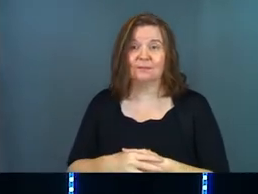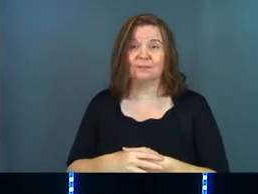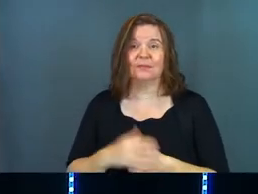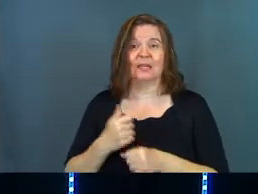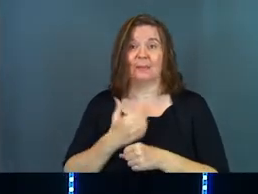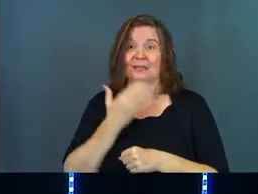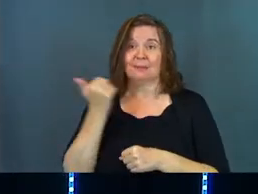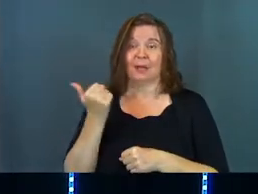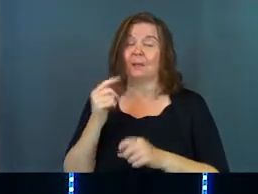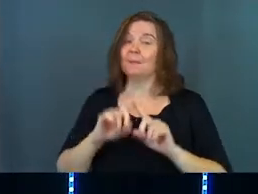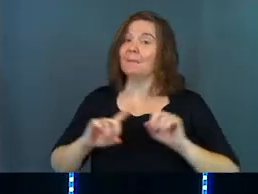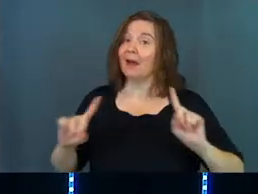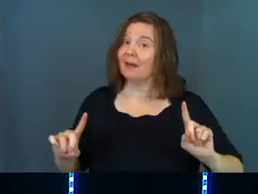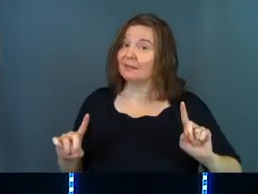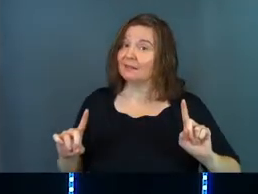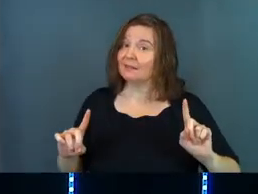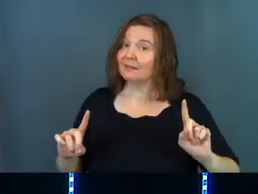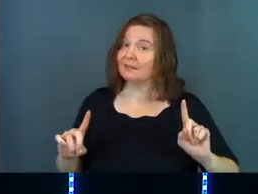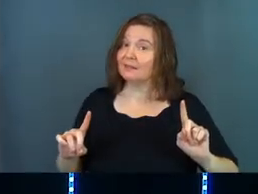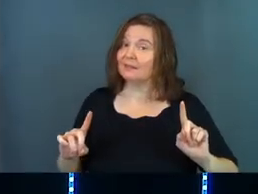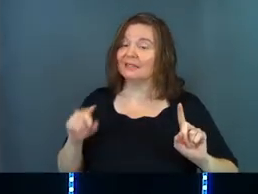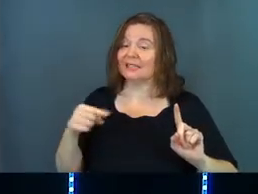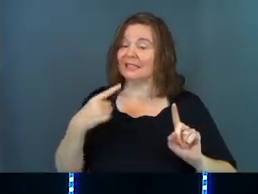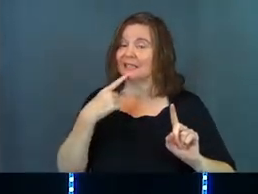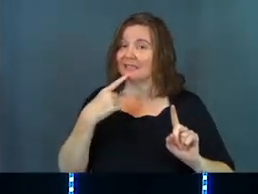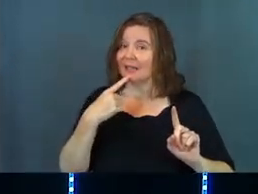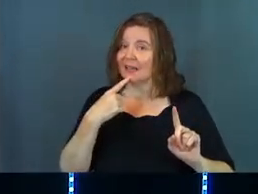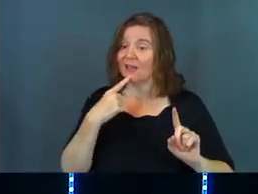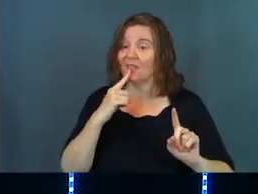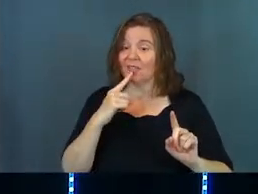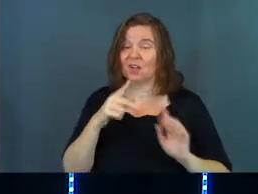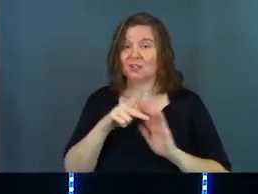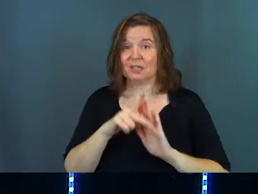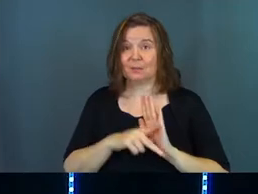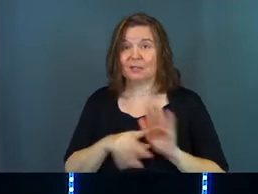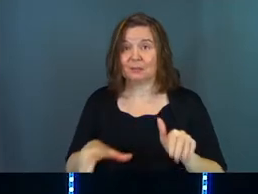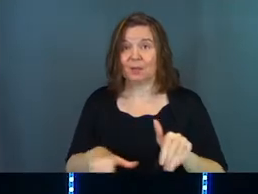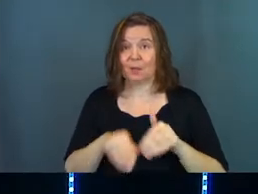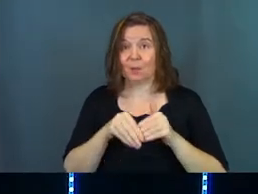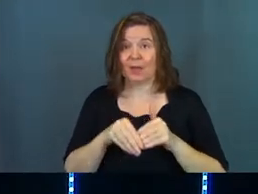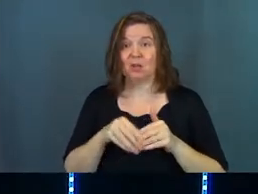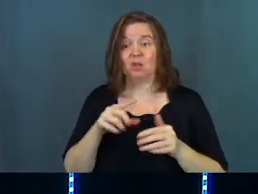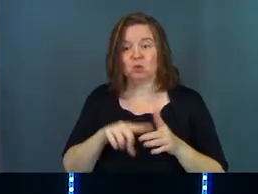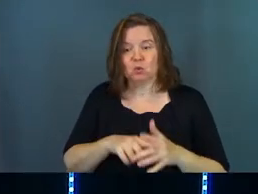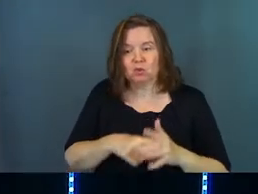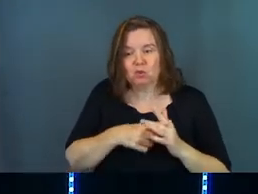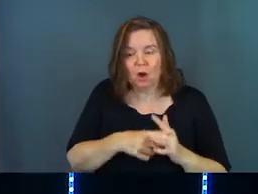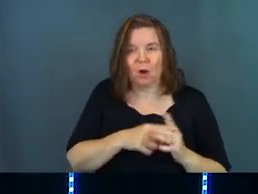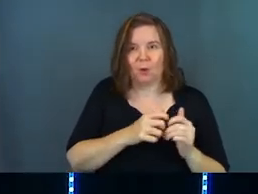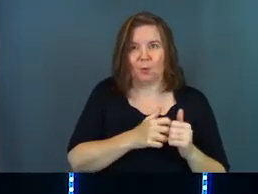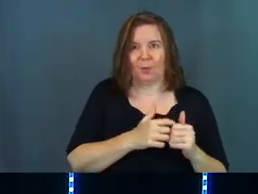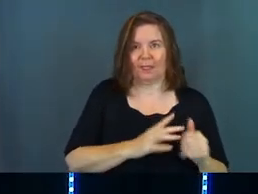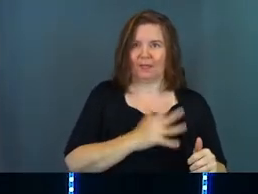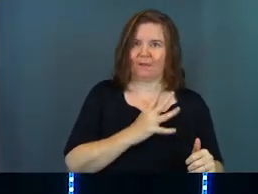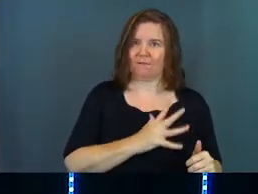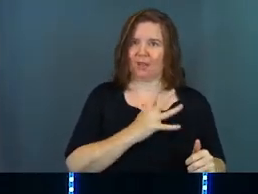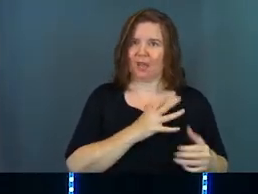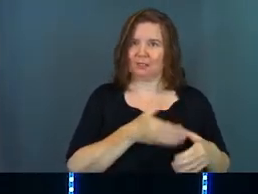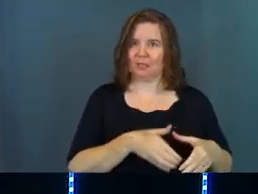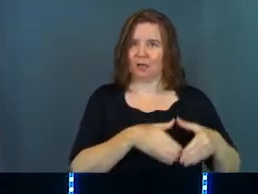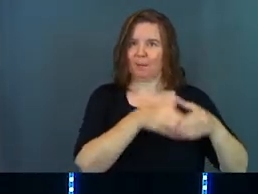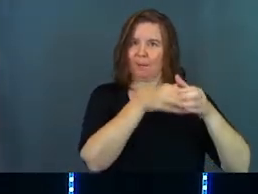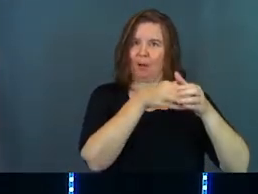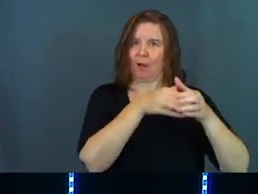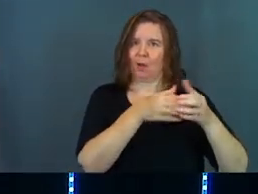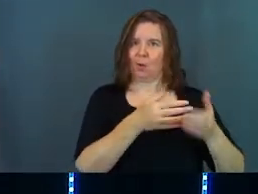He makes the best. But he says, there's a principle at weddings. You start with the fancy bottled